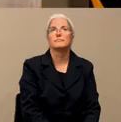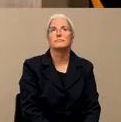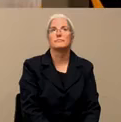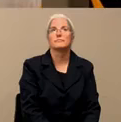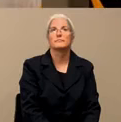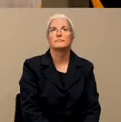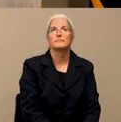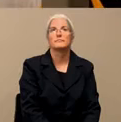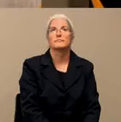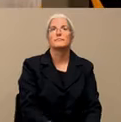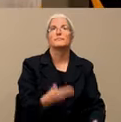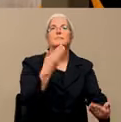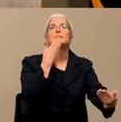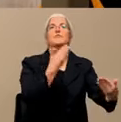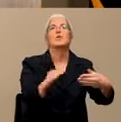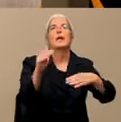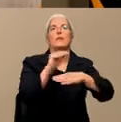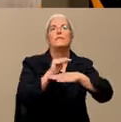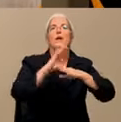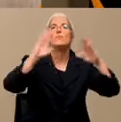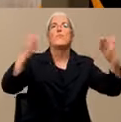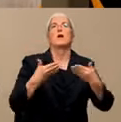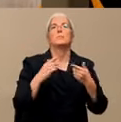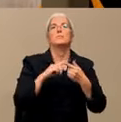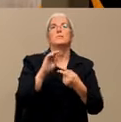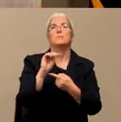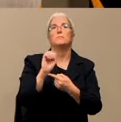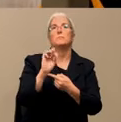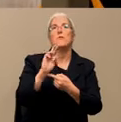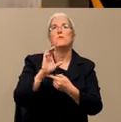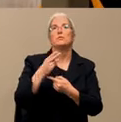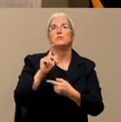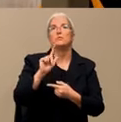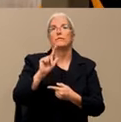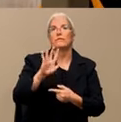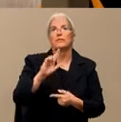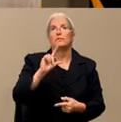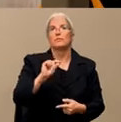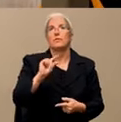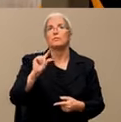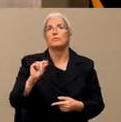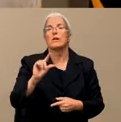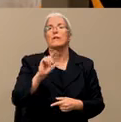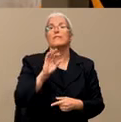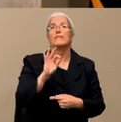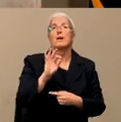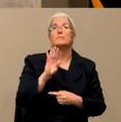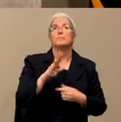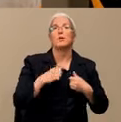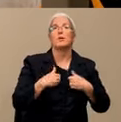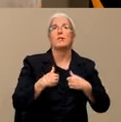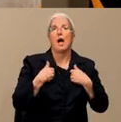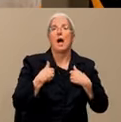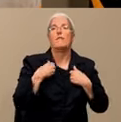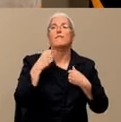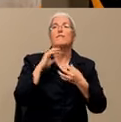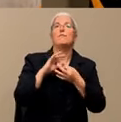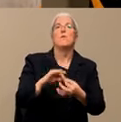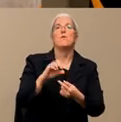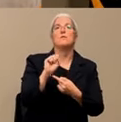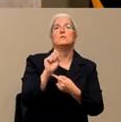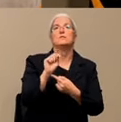Good evening and welcome to March 25th, 2020. Facebook live stream from the Stanislaus County Office of Emergency Services.